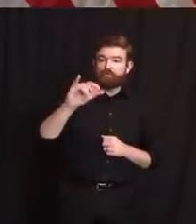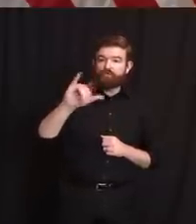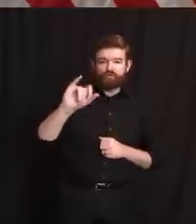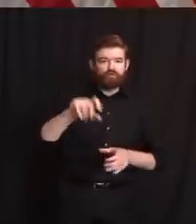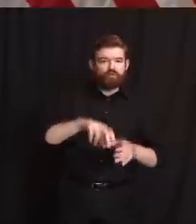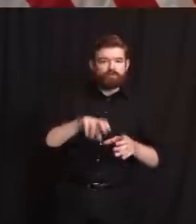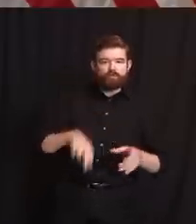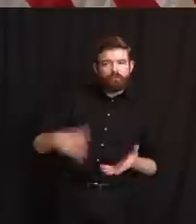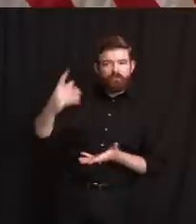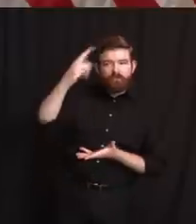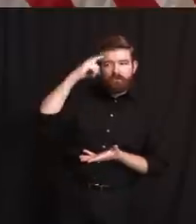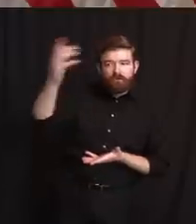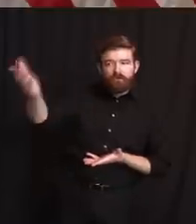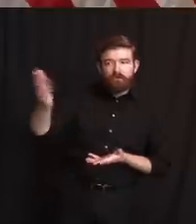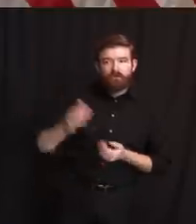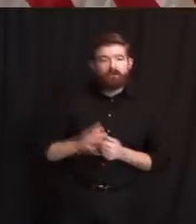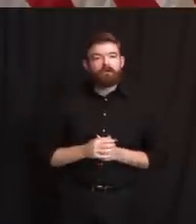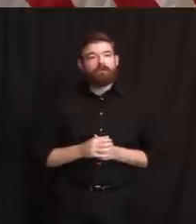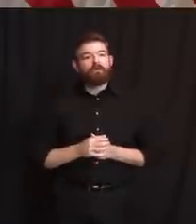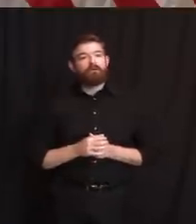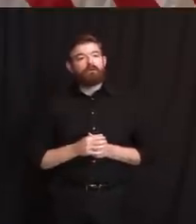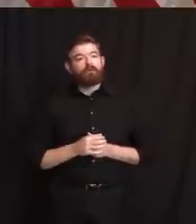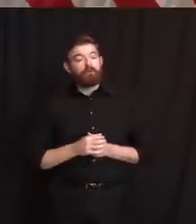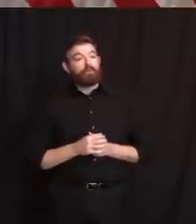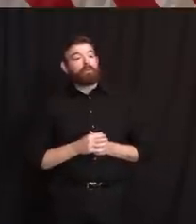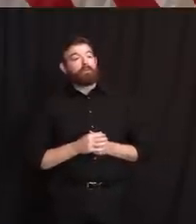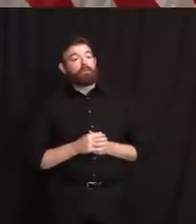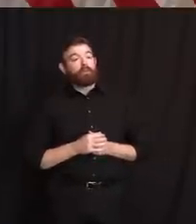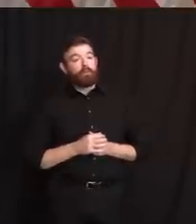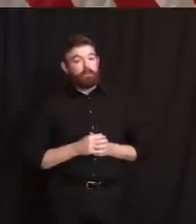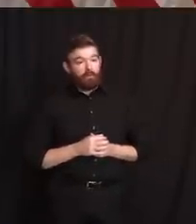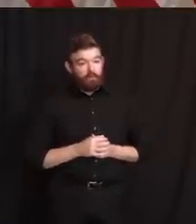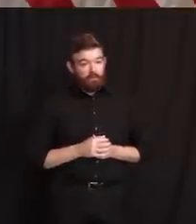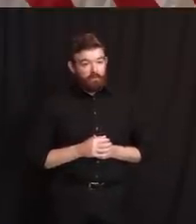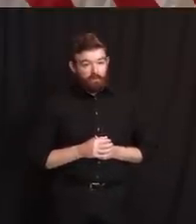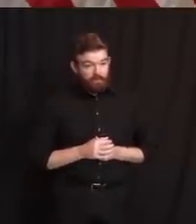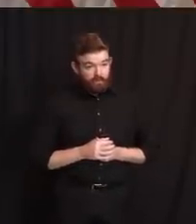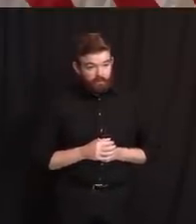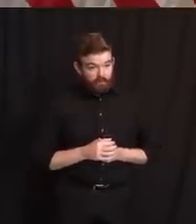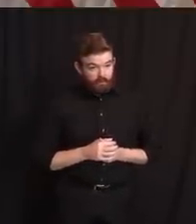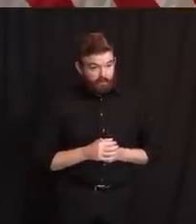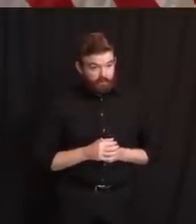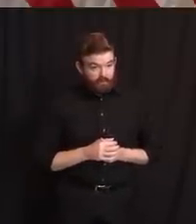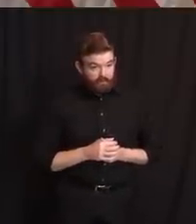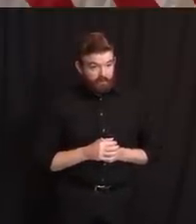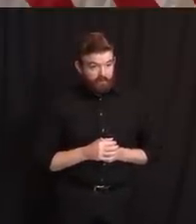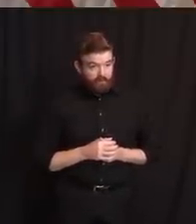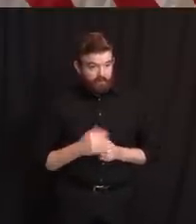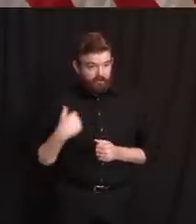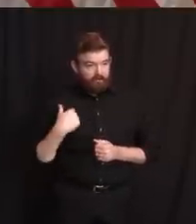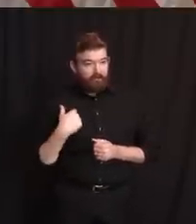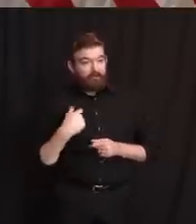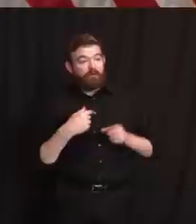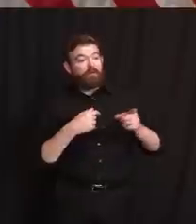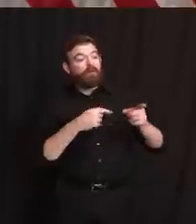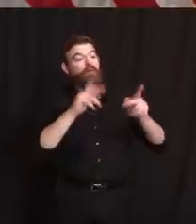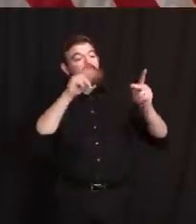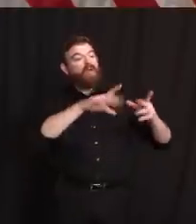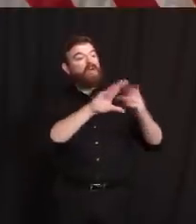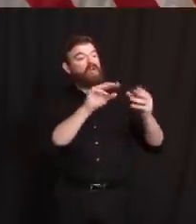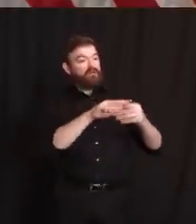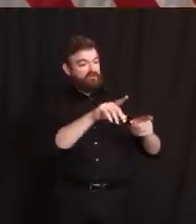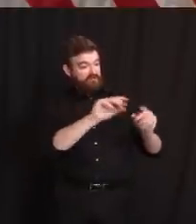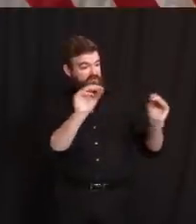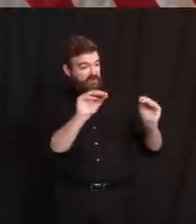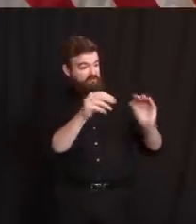spend any time in replying to anonymous anythings, so I'm not going to deign that letter with